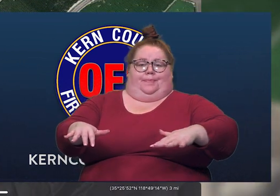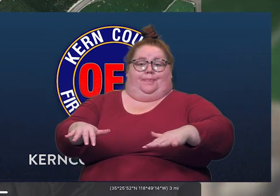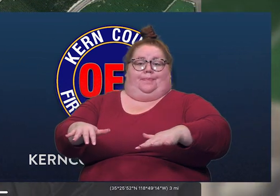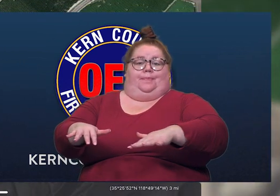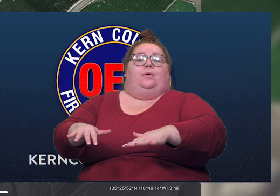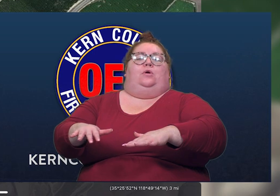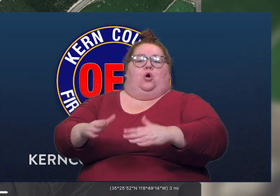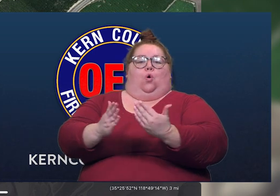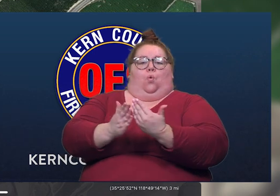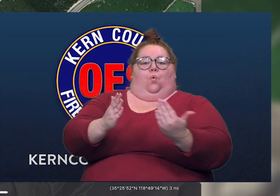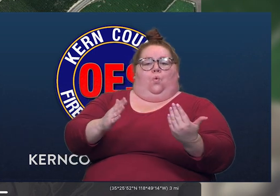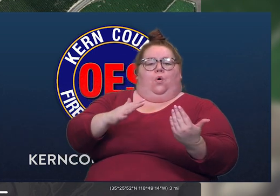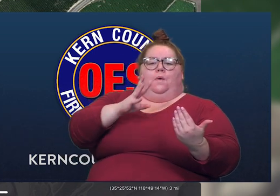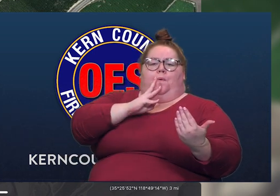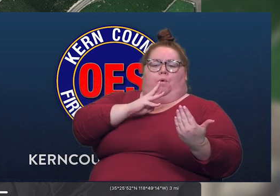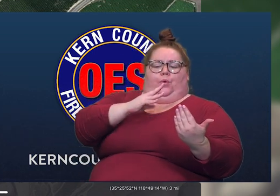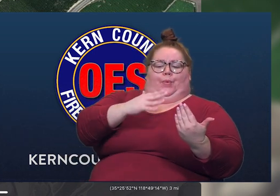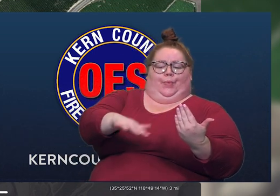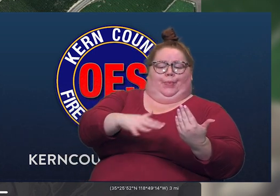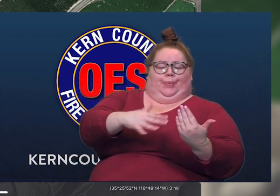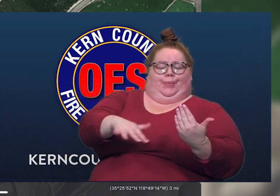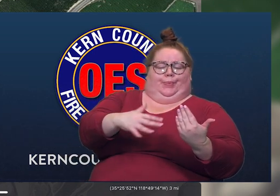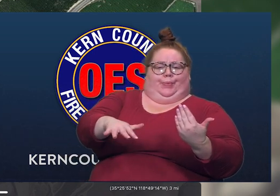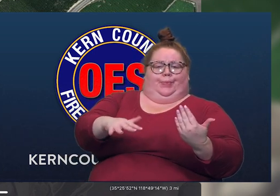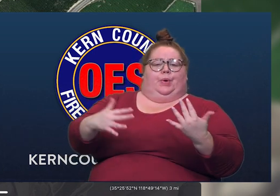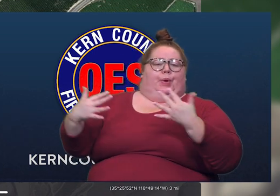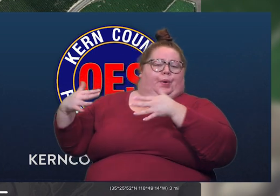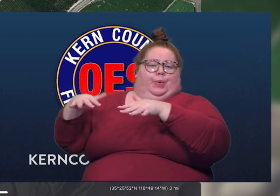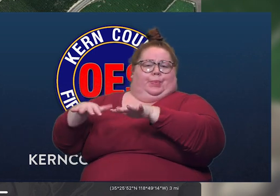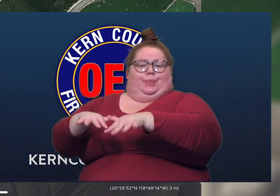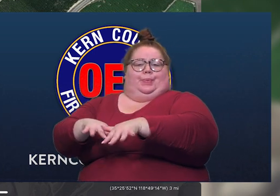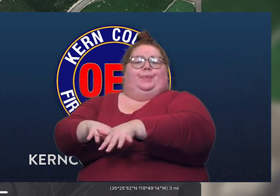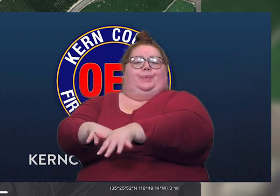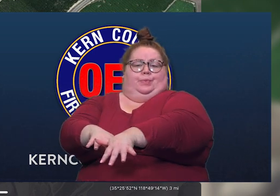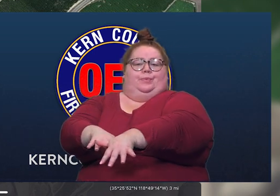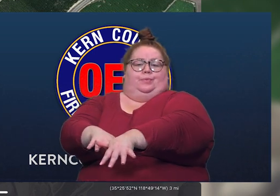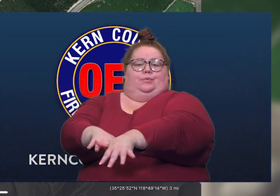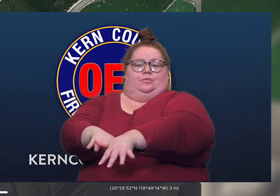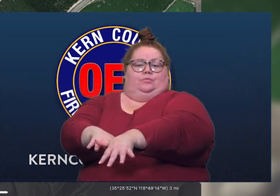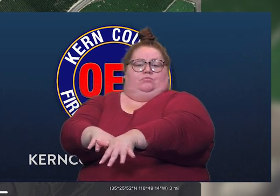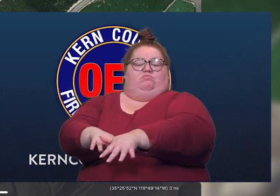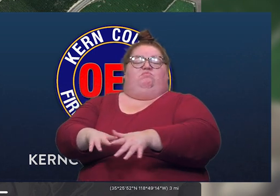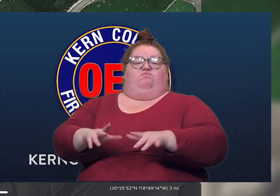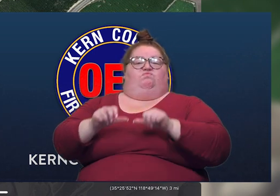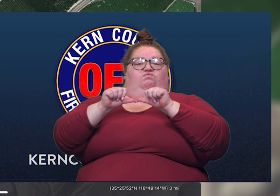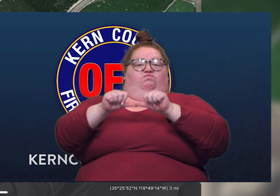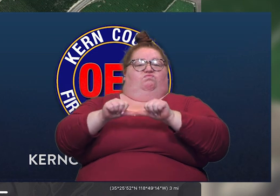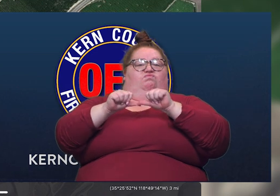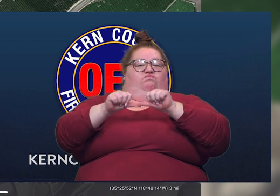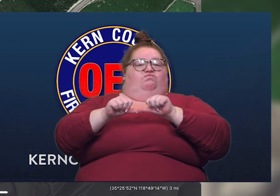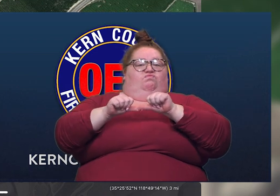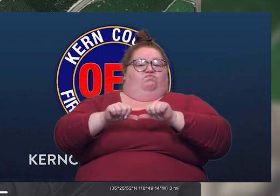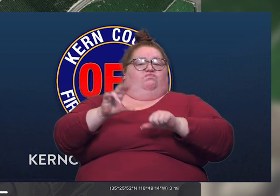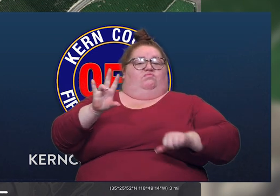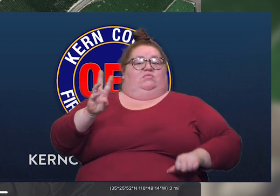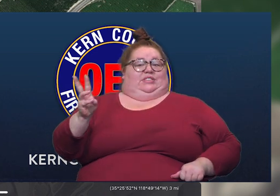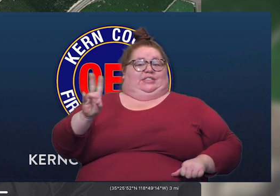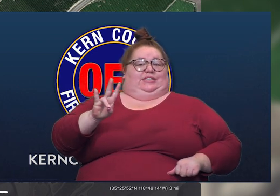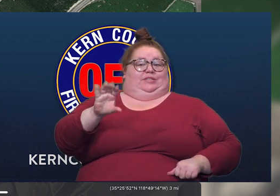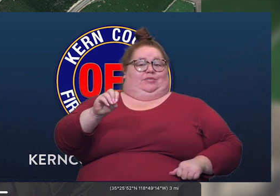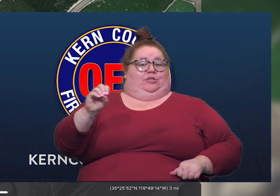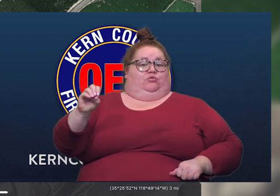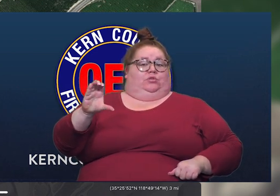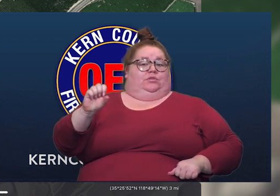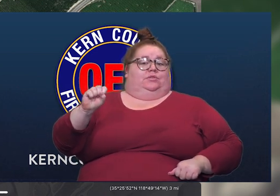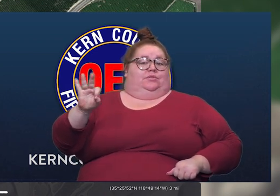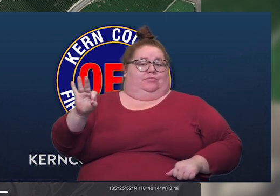powerhouse where the water goes back into the river. And so the flows stay the 6,700 cubic feet per